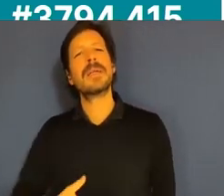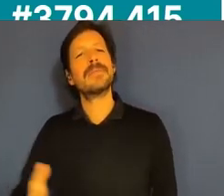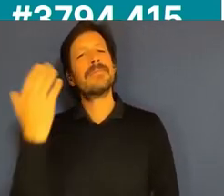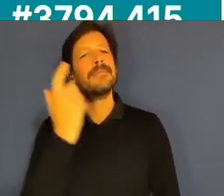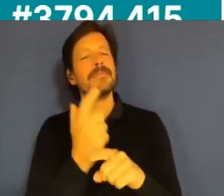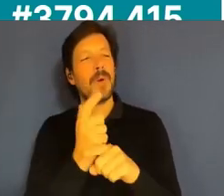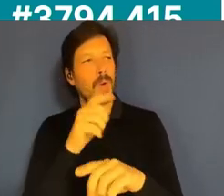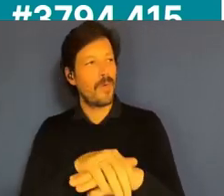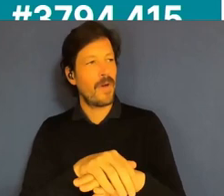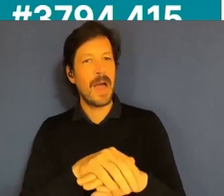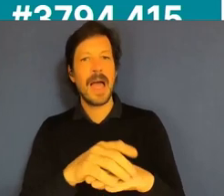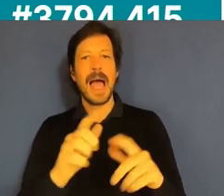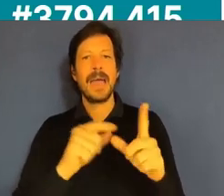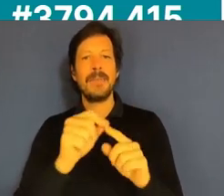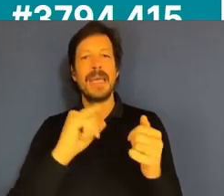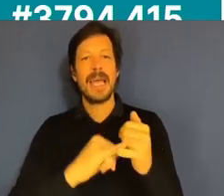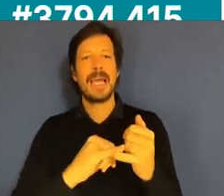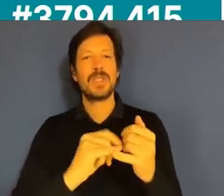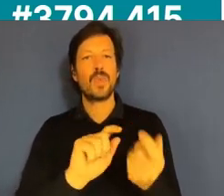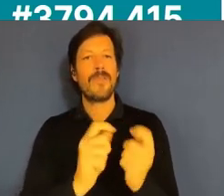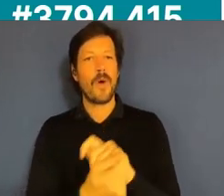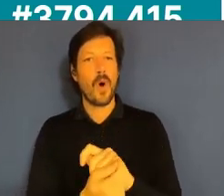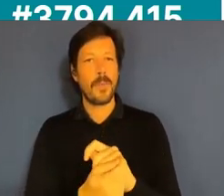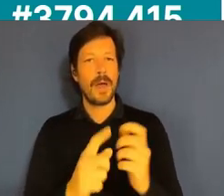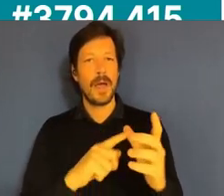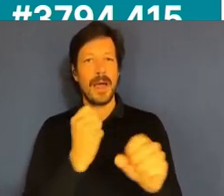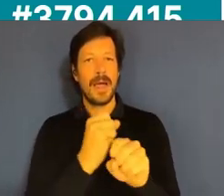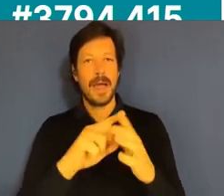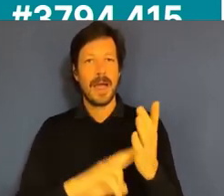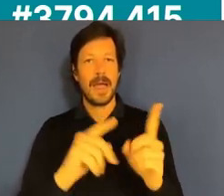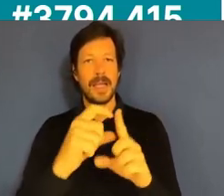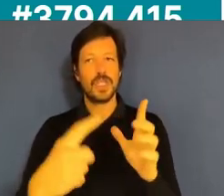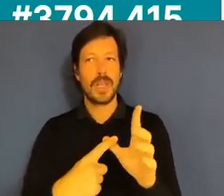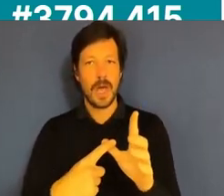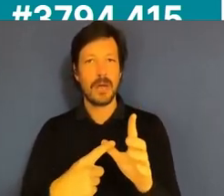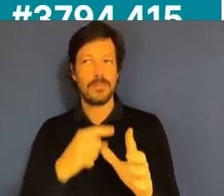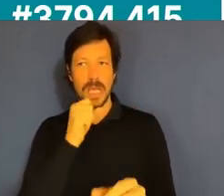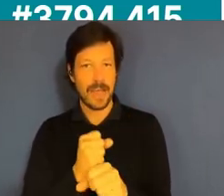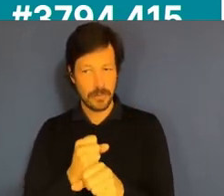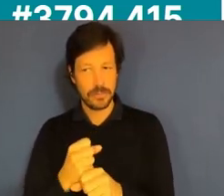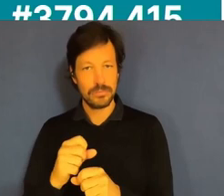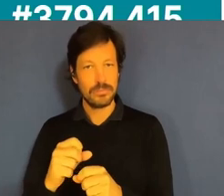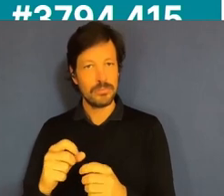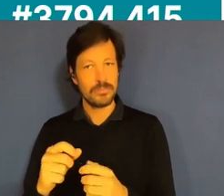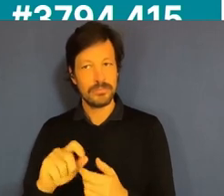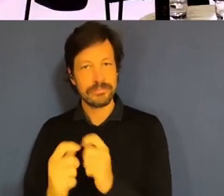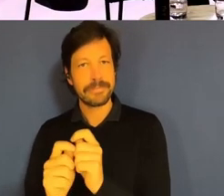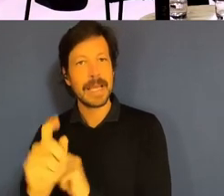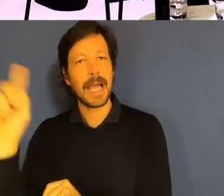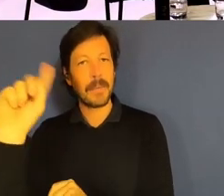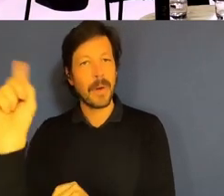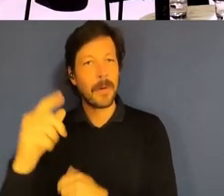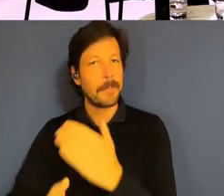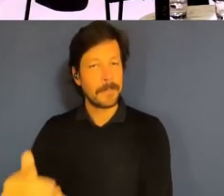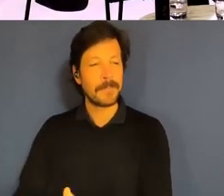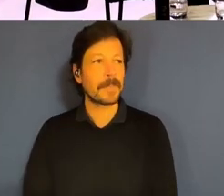reform agenda that the government has underway at the moment. So to each